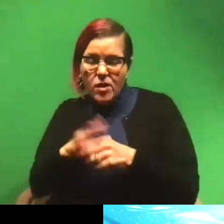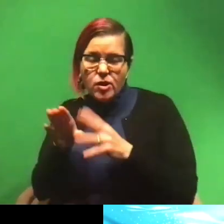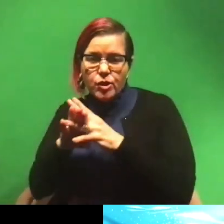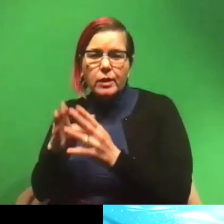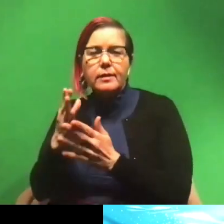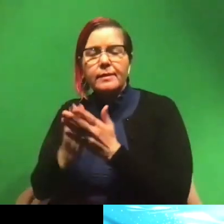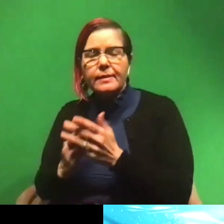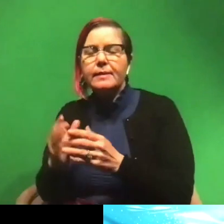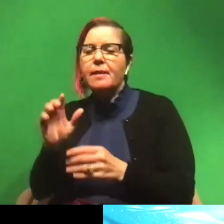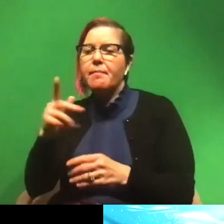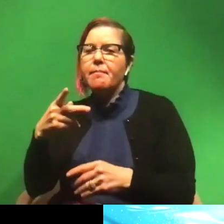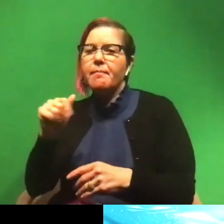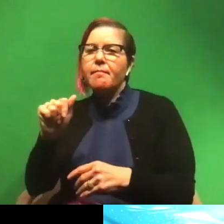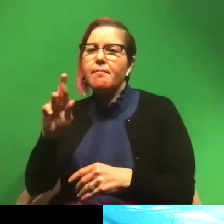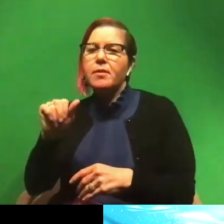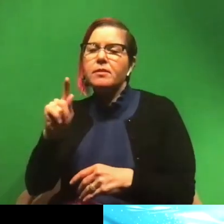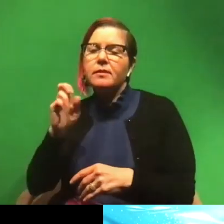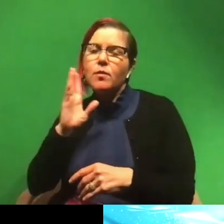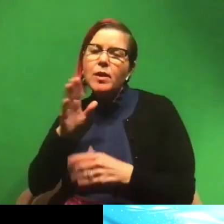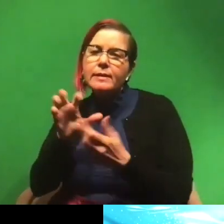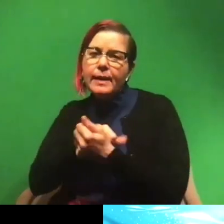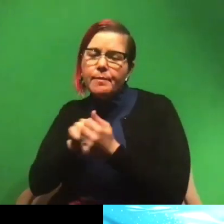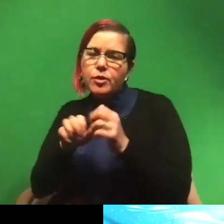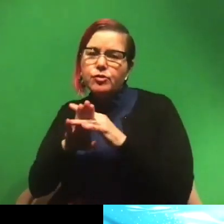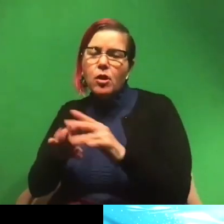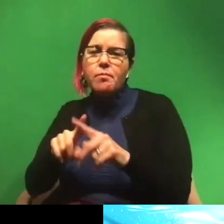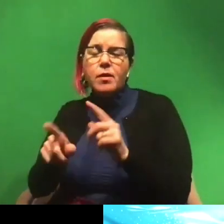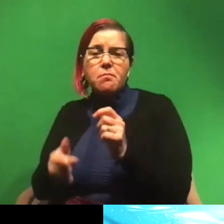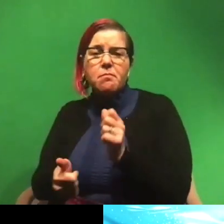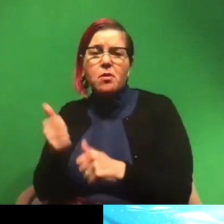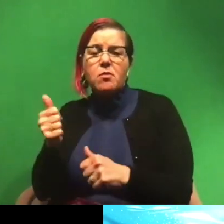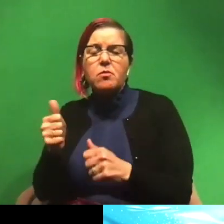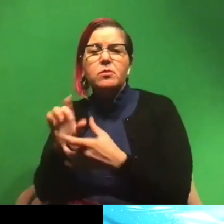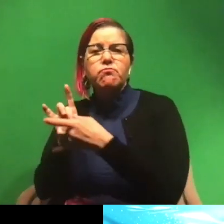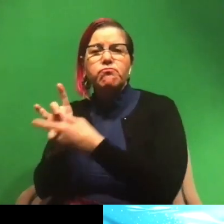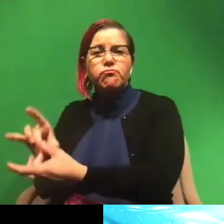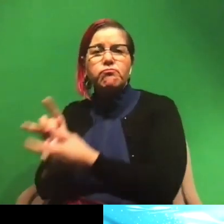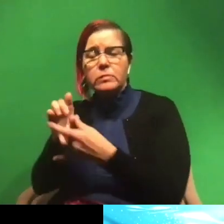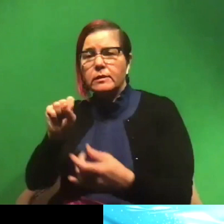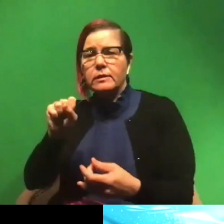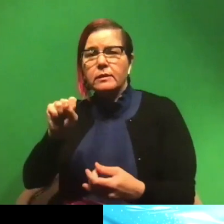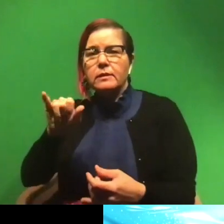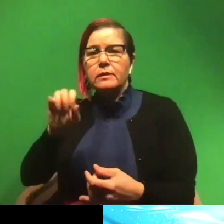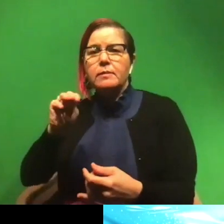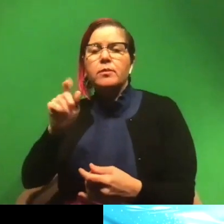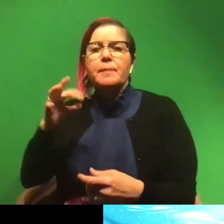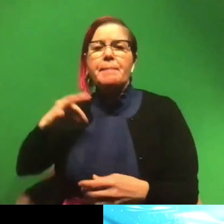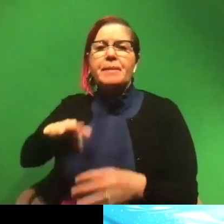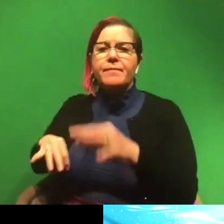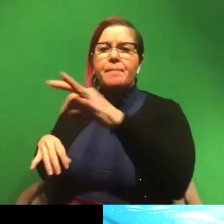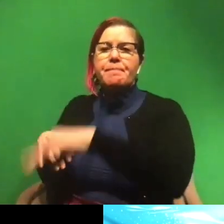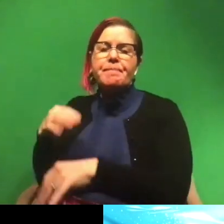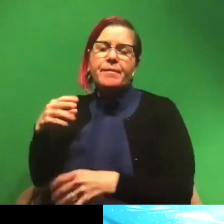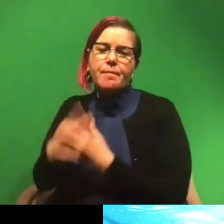are parasitic in that they like damage the shark, but a lot, there's a lot of like symbiosis with sharks and other critters that just kind of like